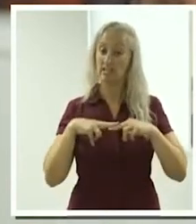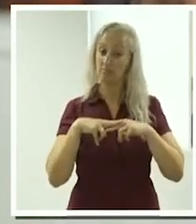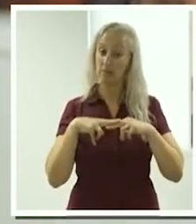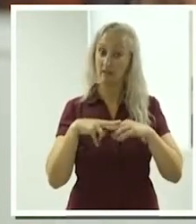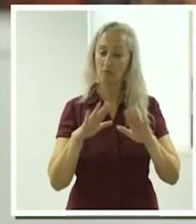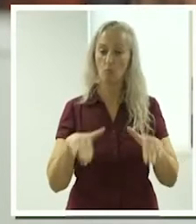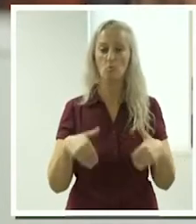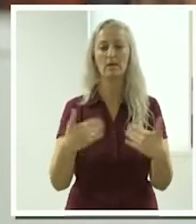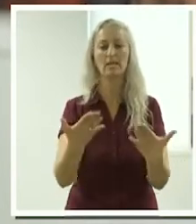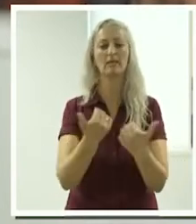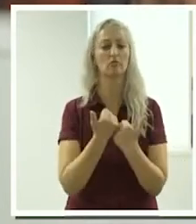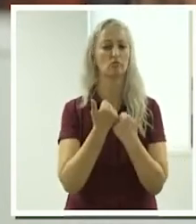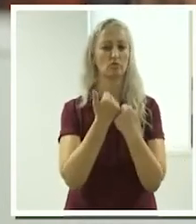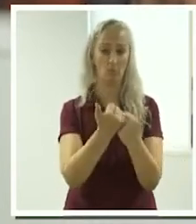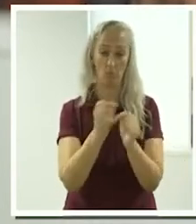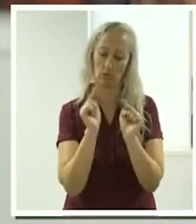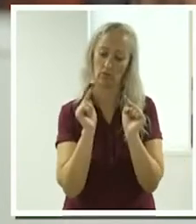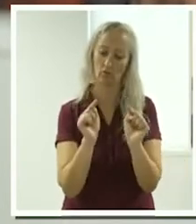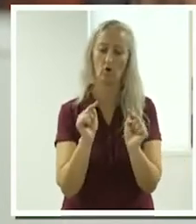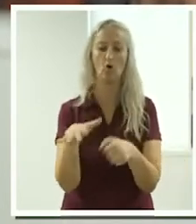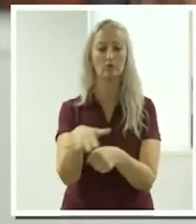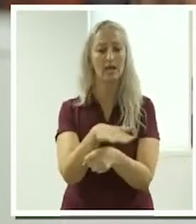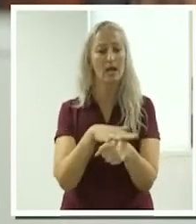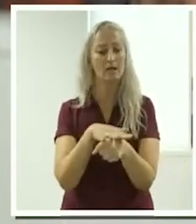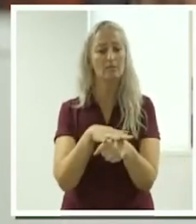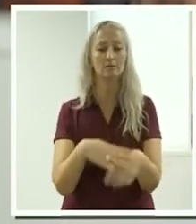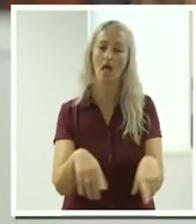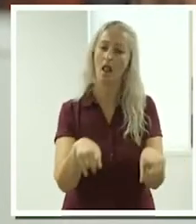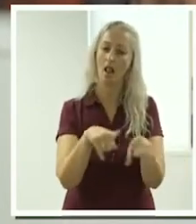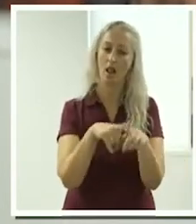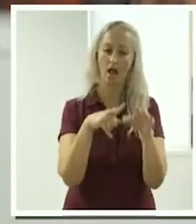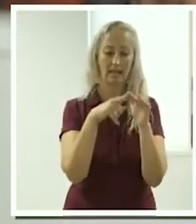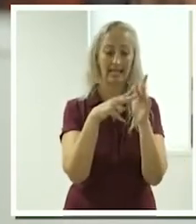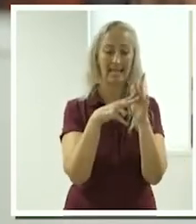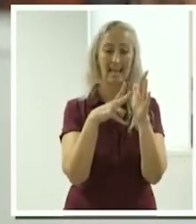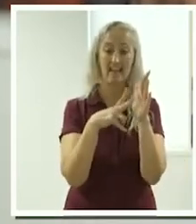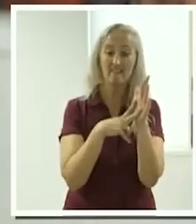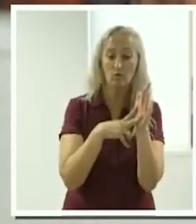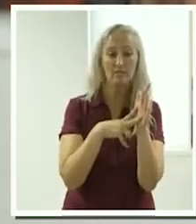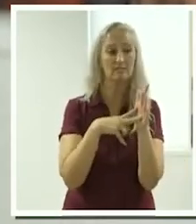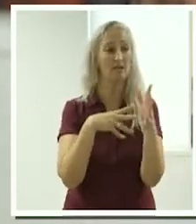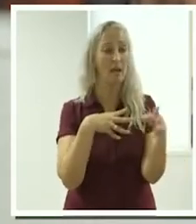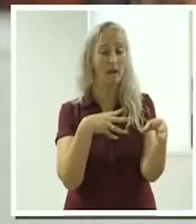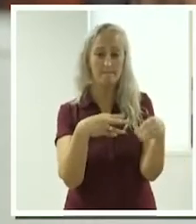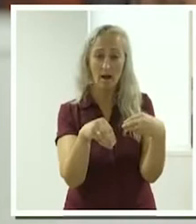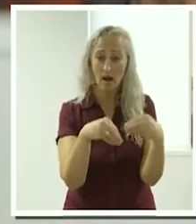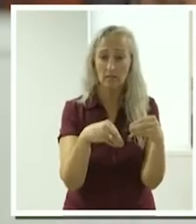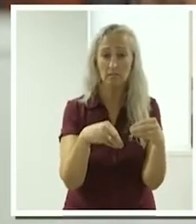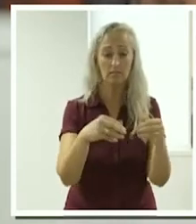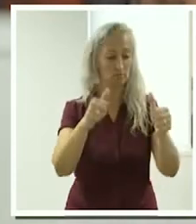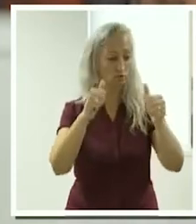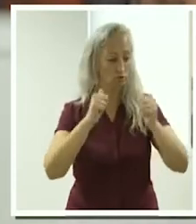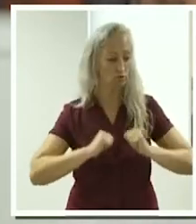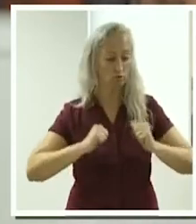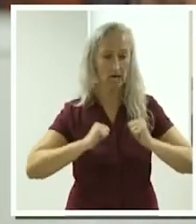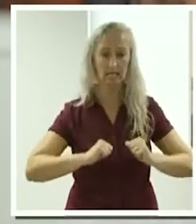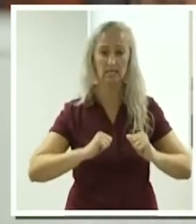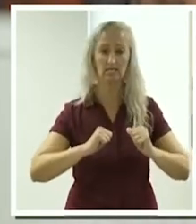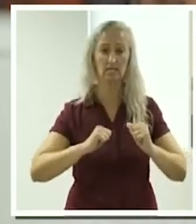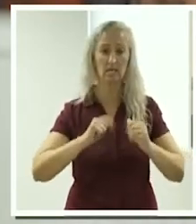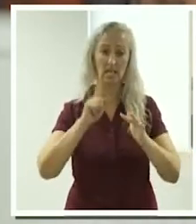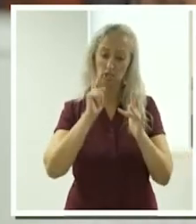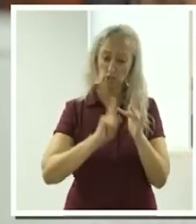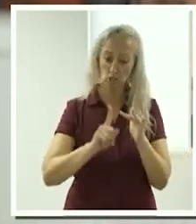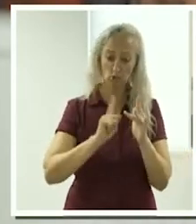give you support in areas such as invoicing, marketing, training, insurances,